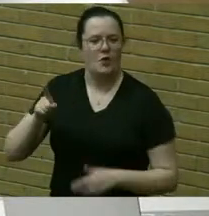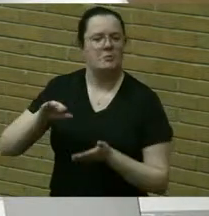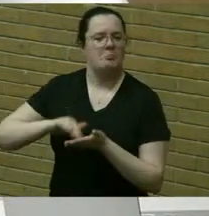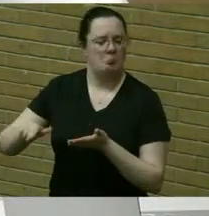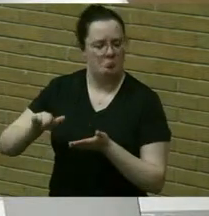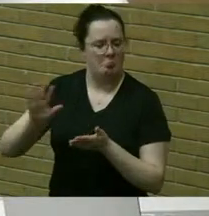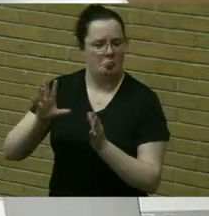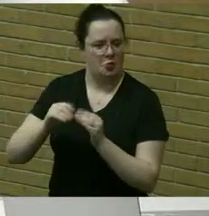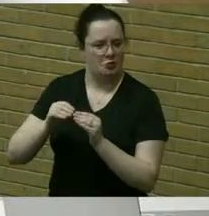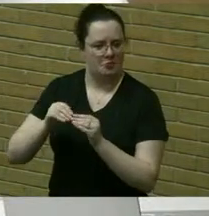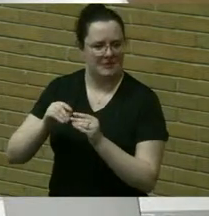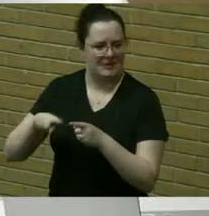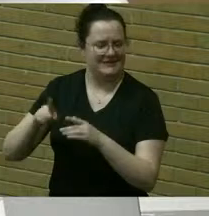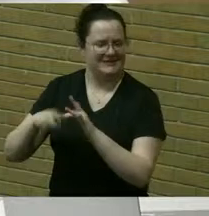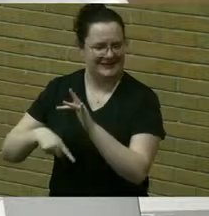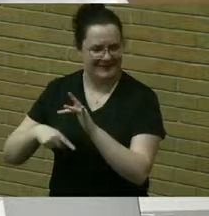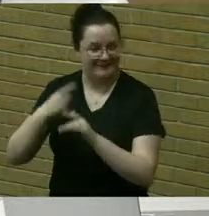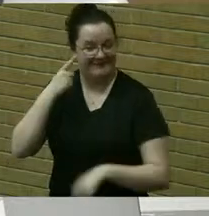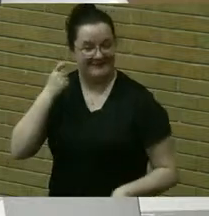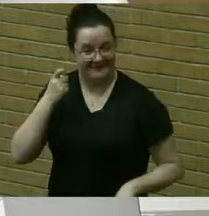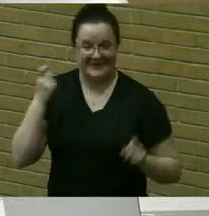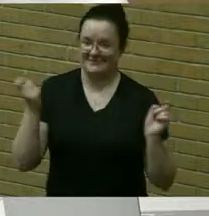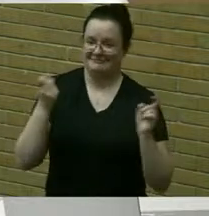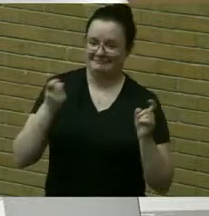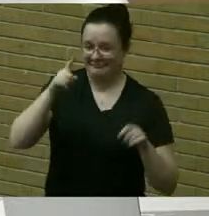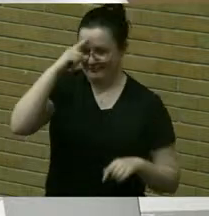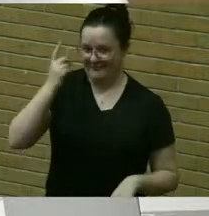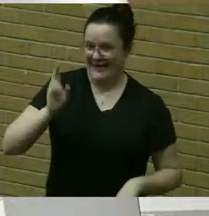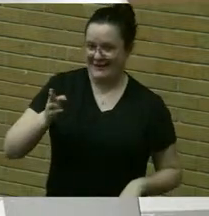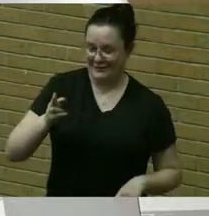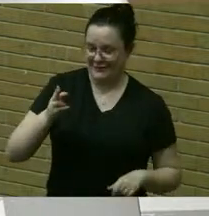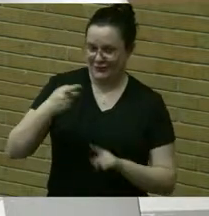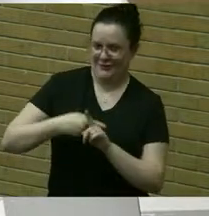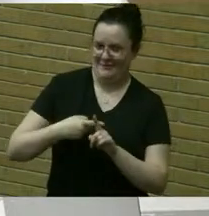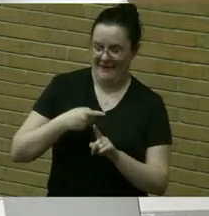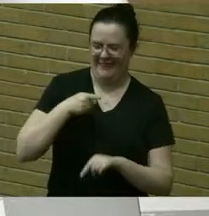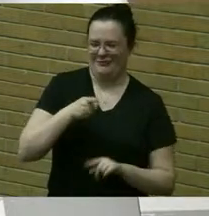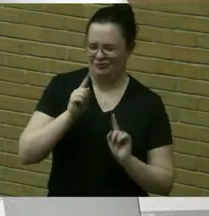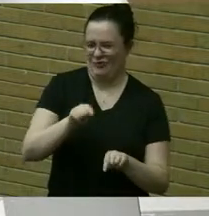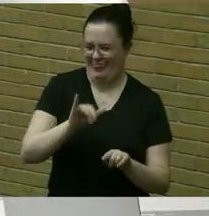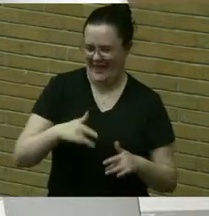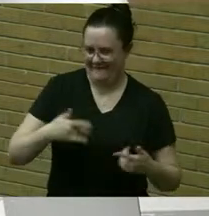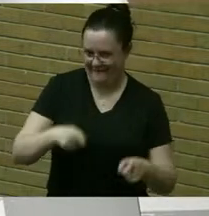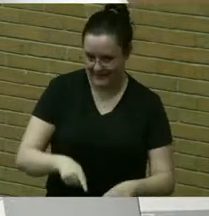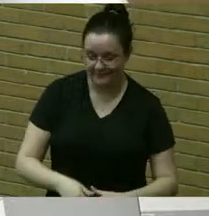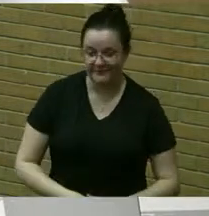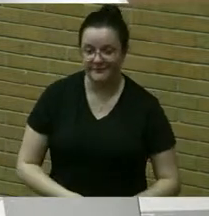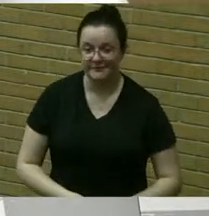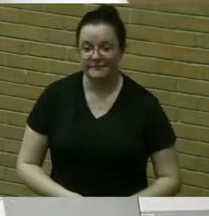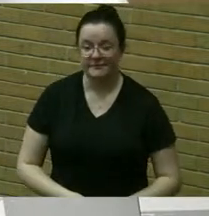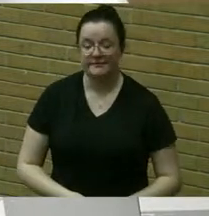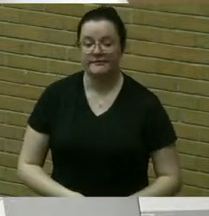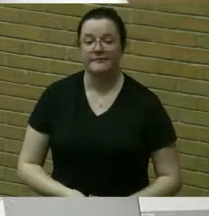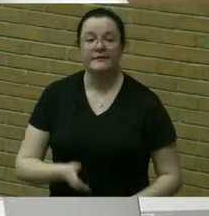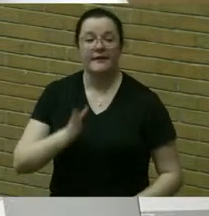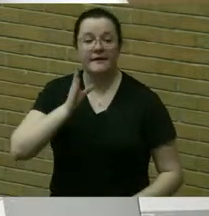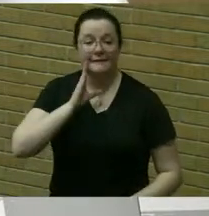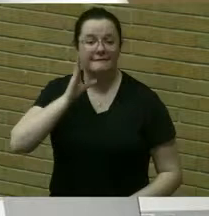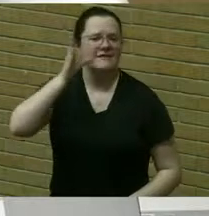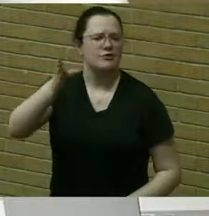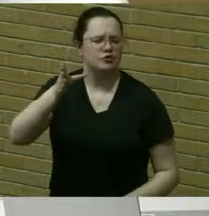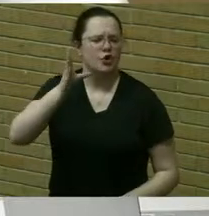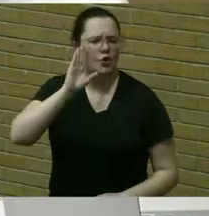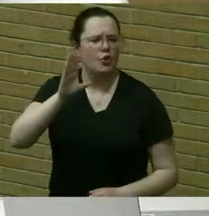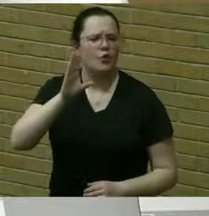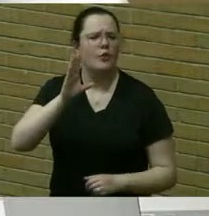black history month um event in the future there will be greater event or greater effort to